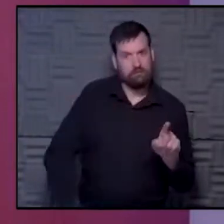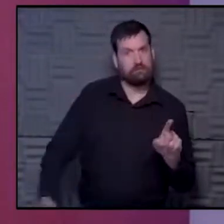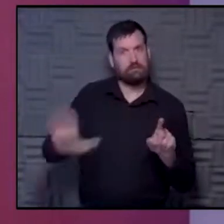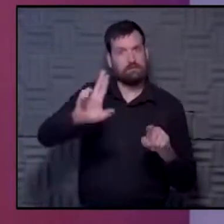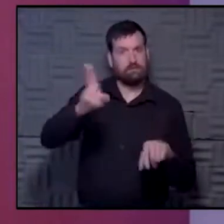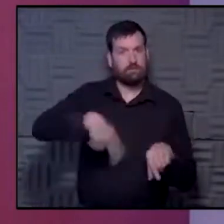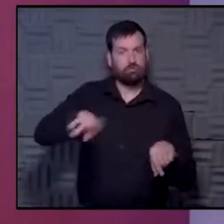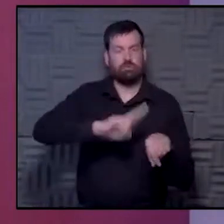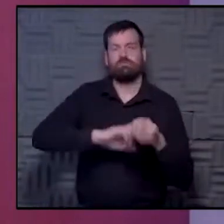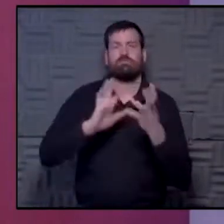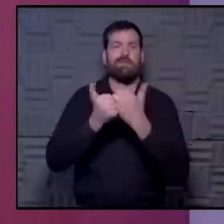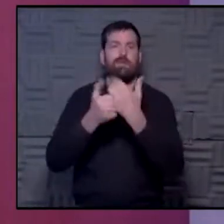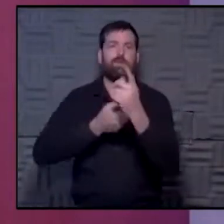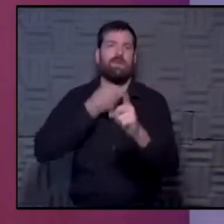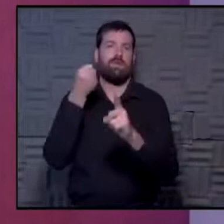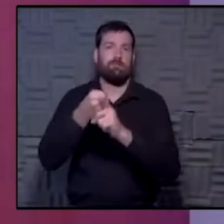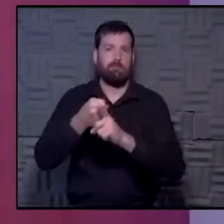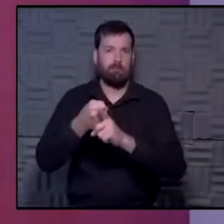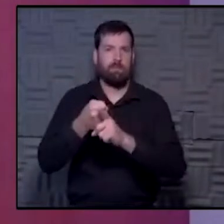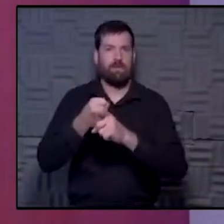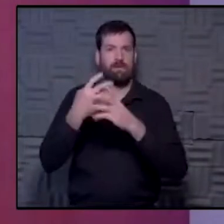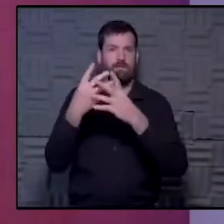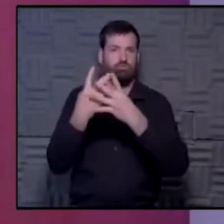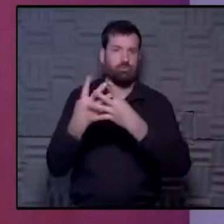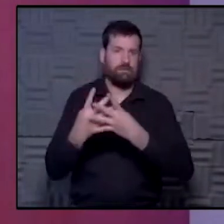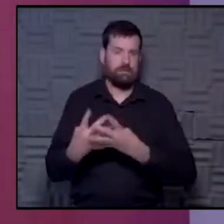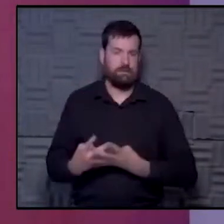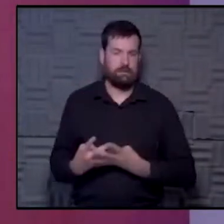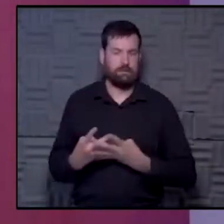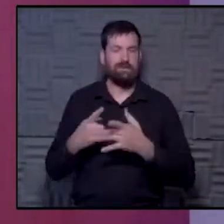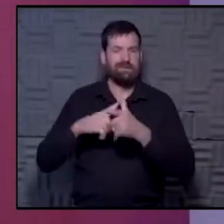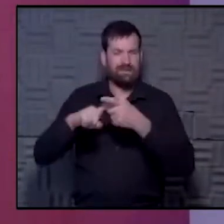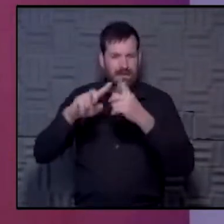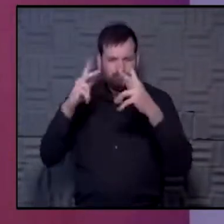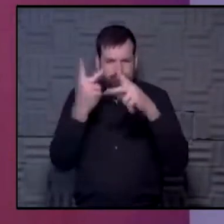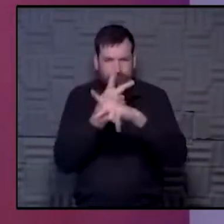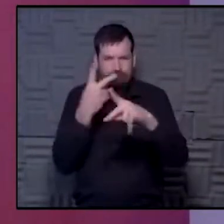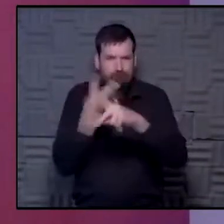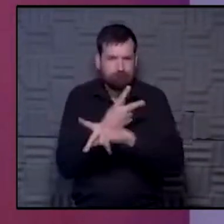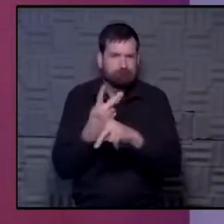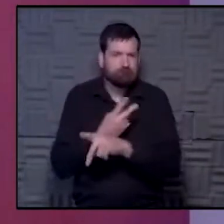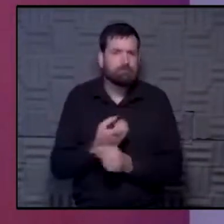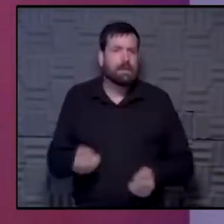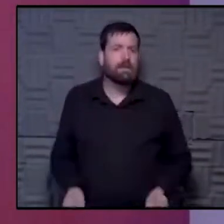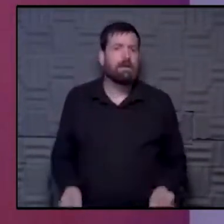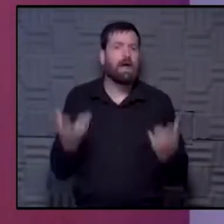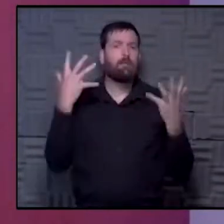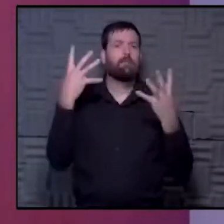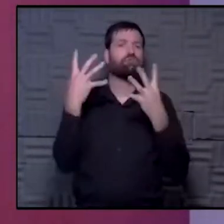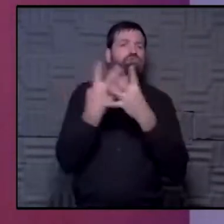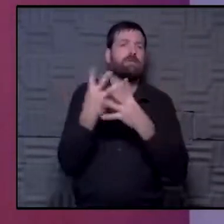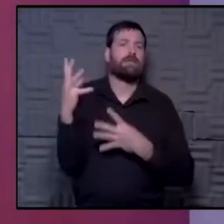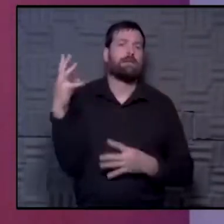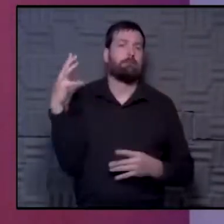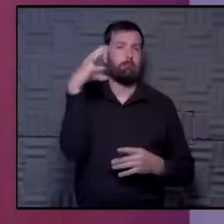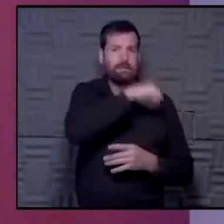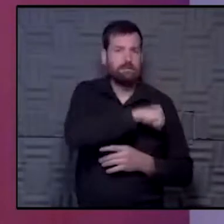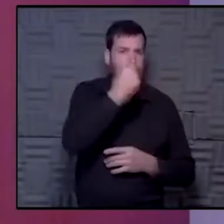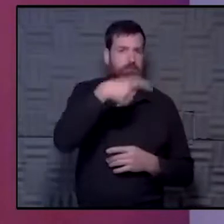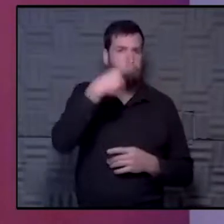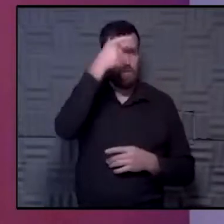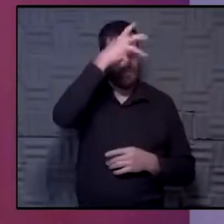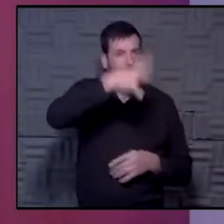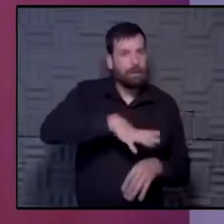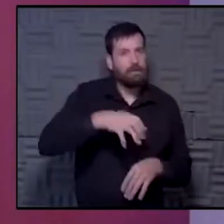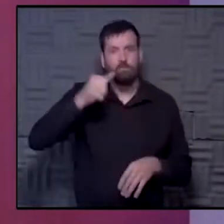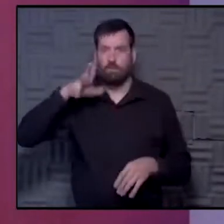COVID on cancer screening across the country and to quantify exactly how much screening was missed in men and women in 2020.